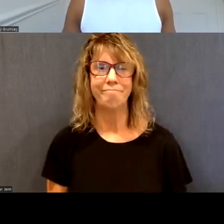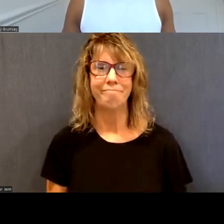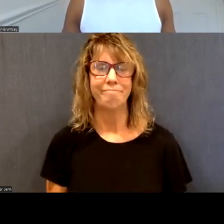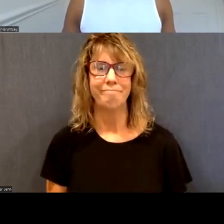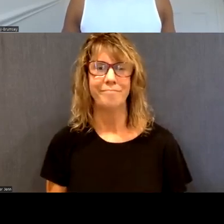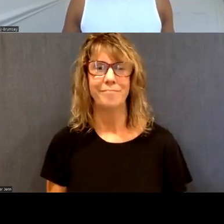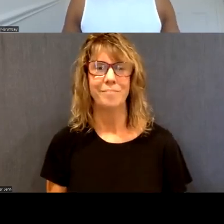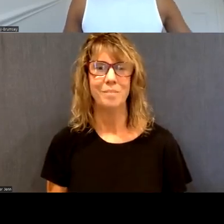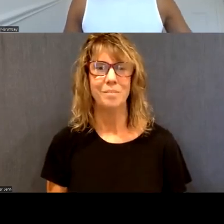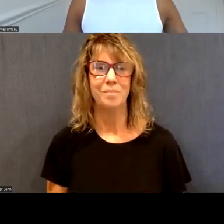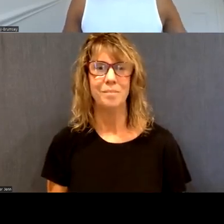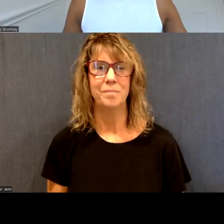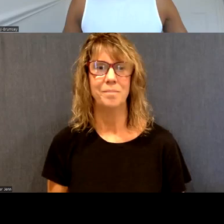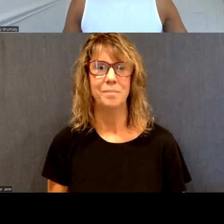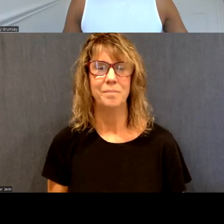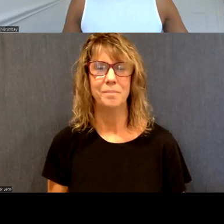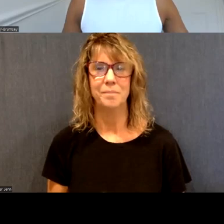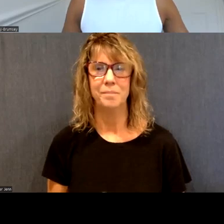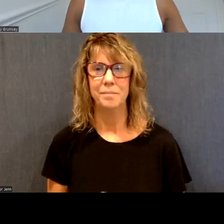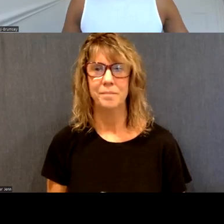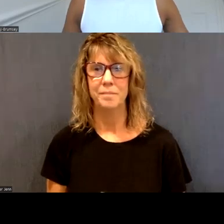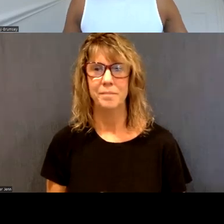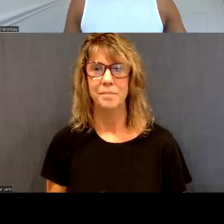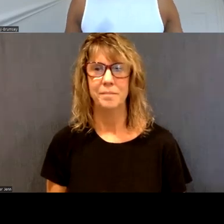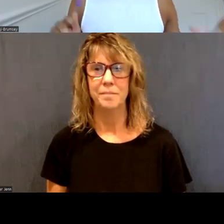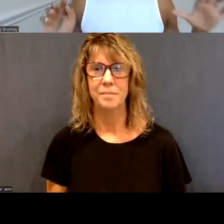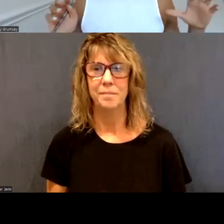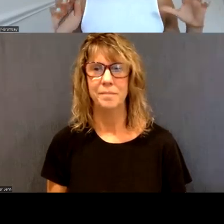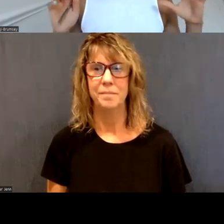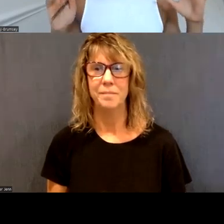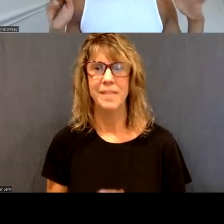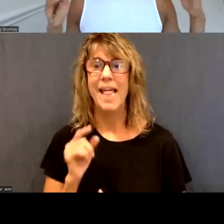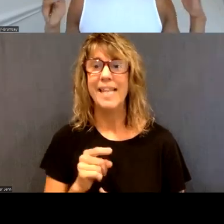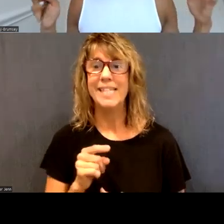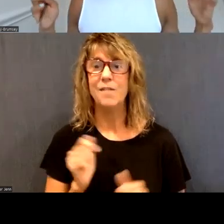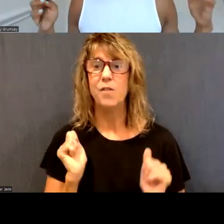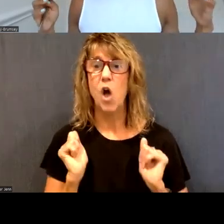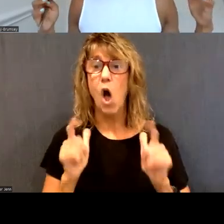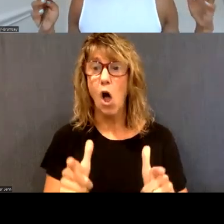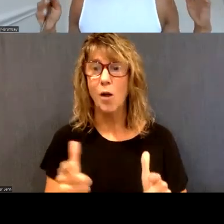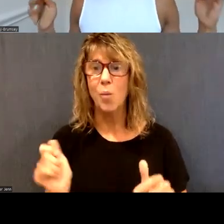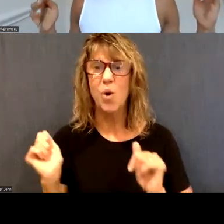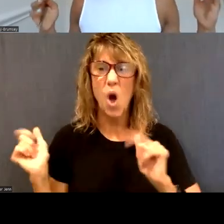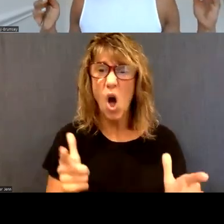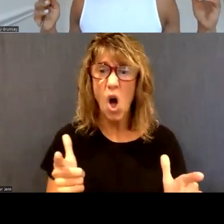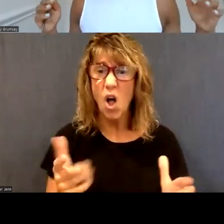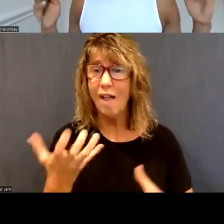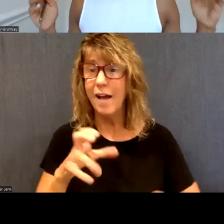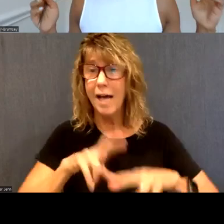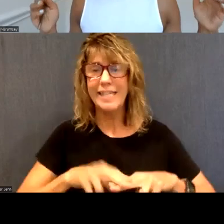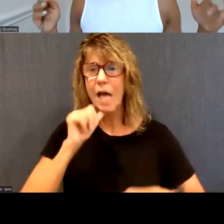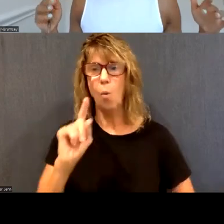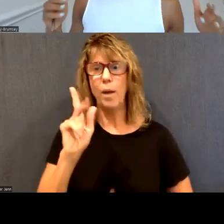So this one is a, this one is for all of us. This is, so we are all now on the hot seat. You don't have a specific